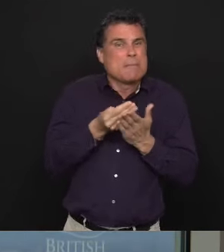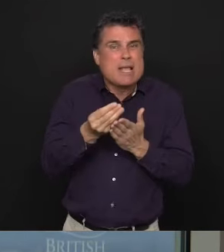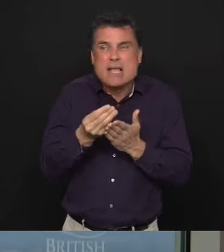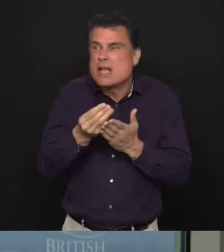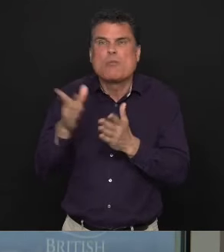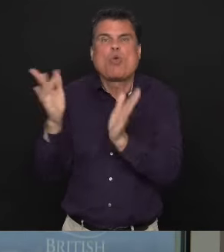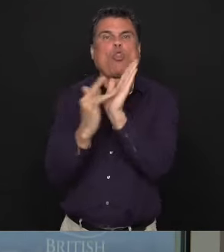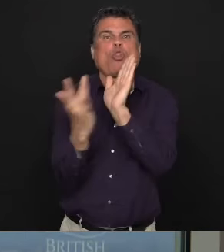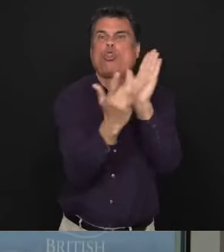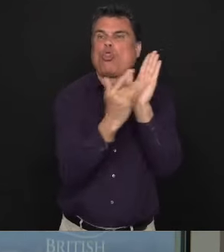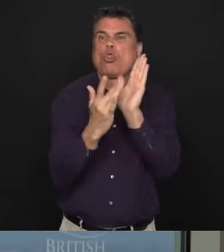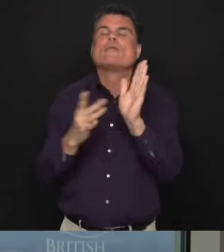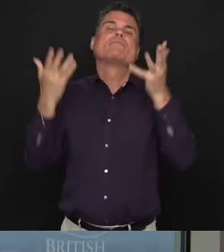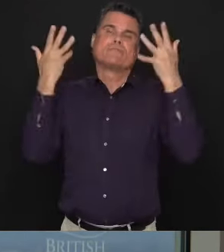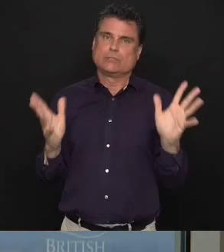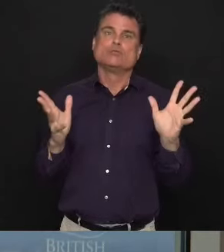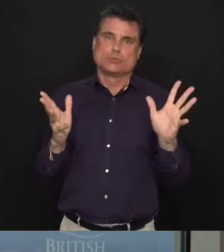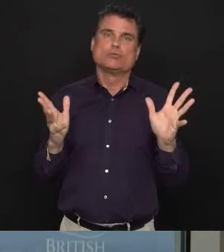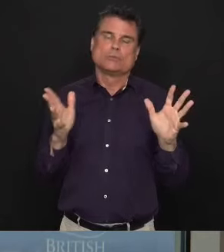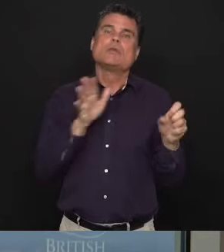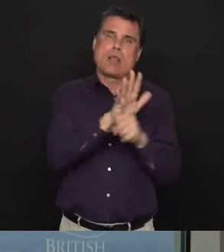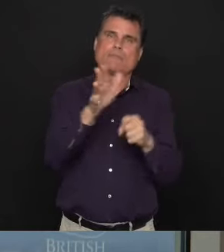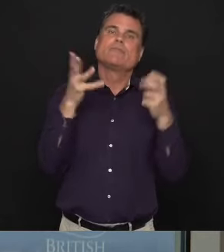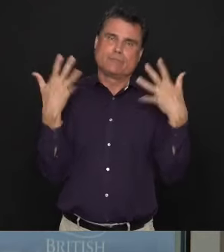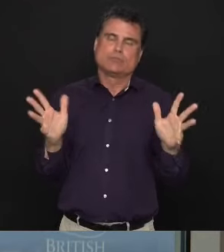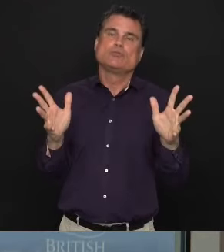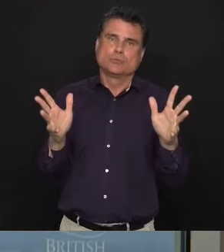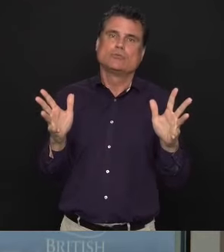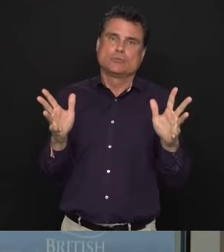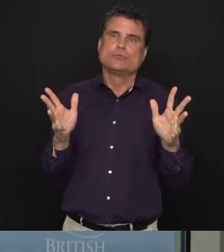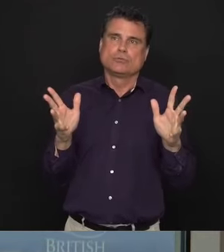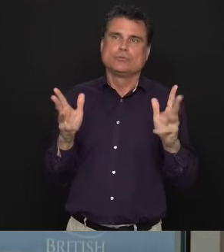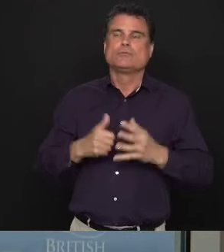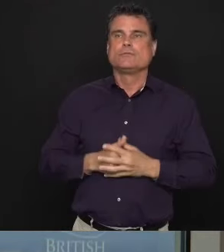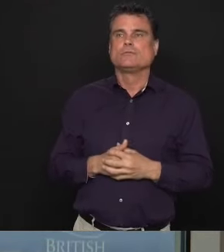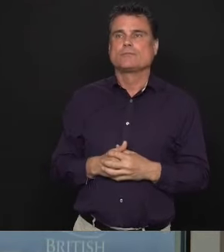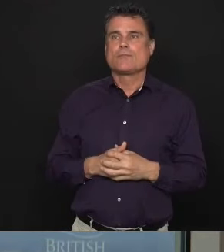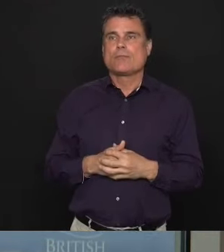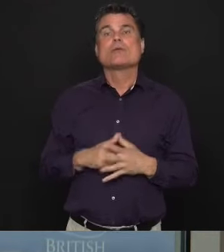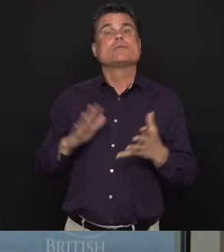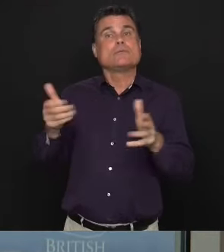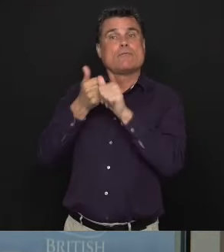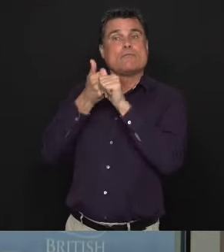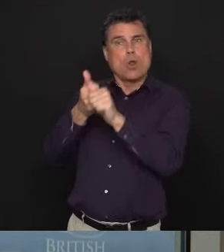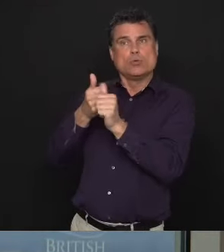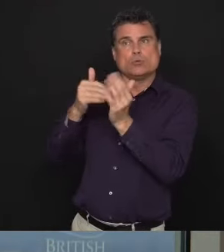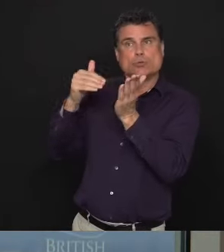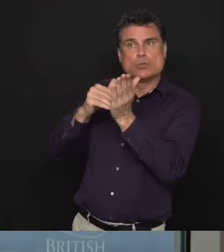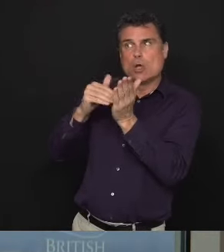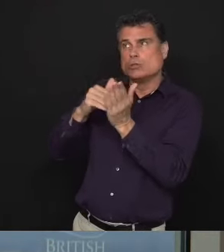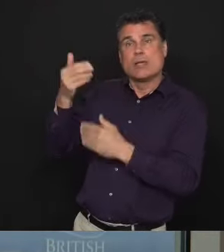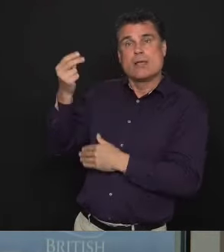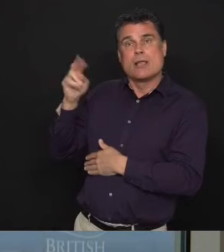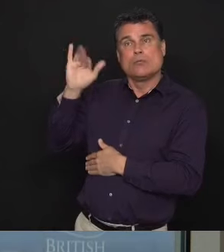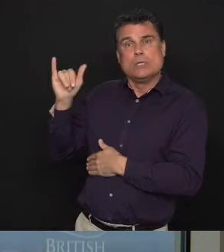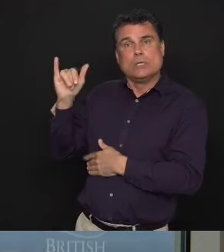to follow the guidance of the public health officer. Right now, we need to worry about our collective health.